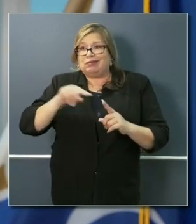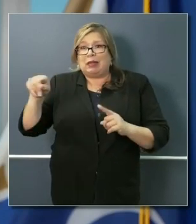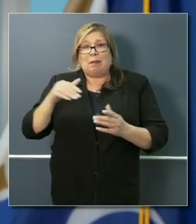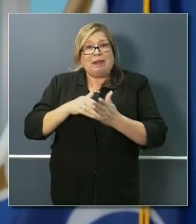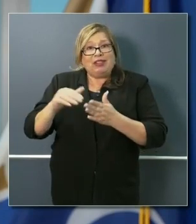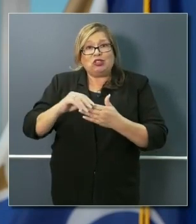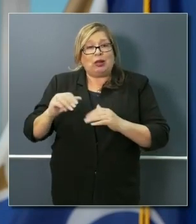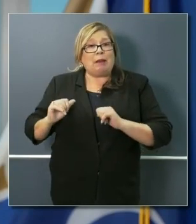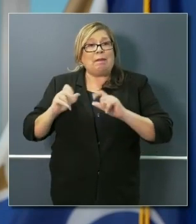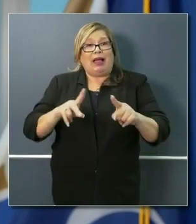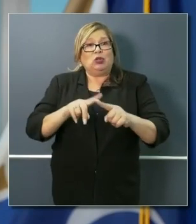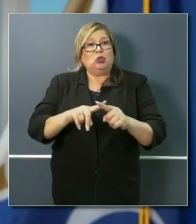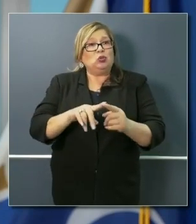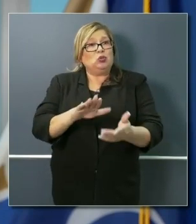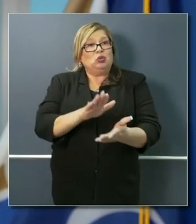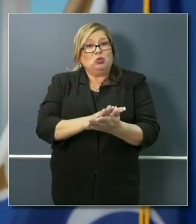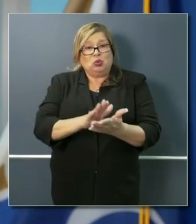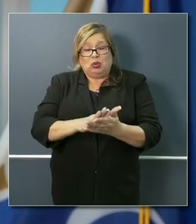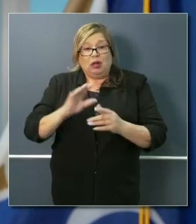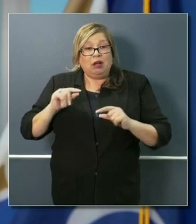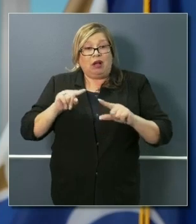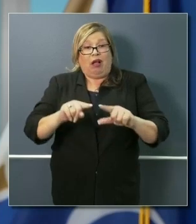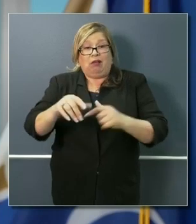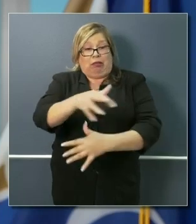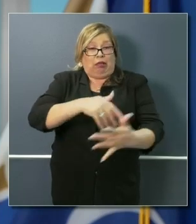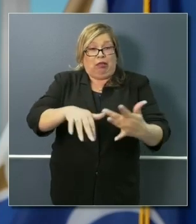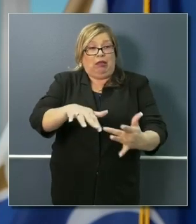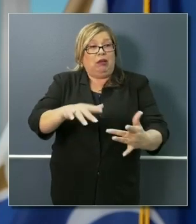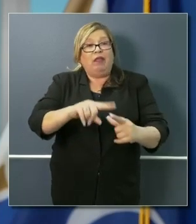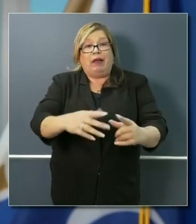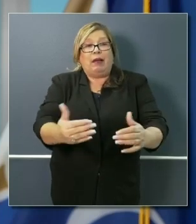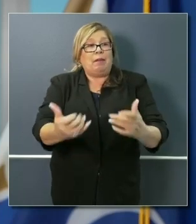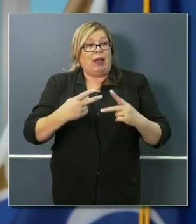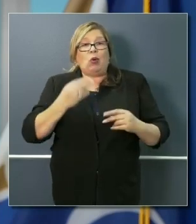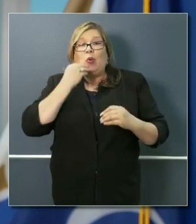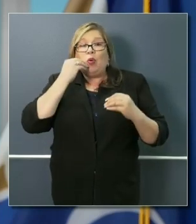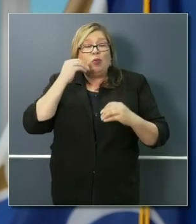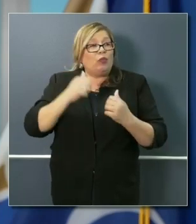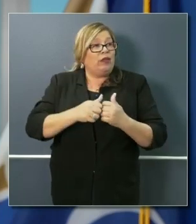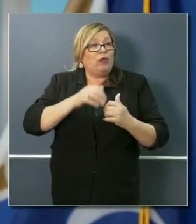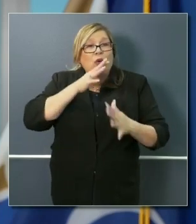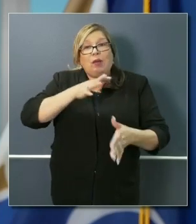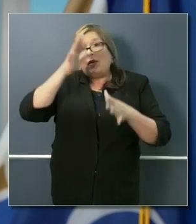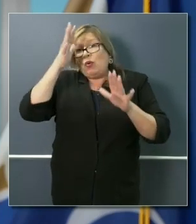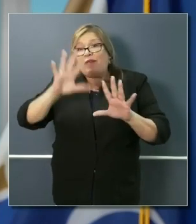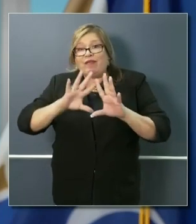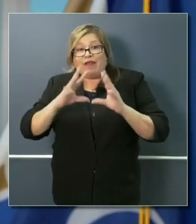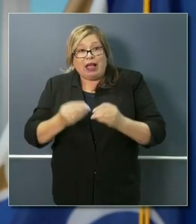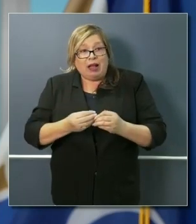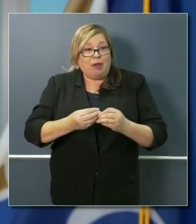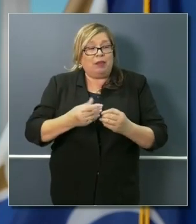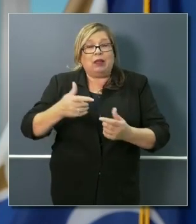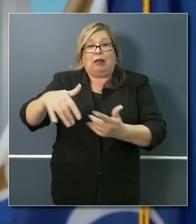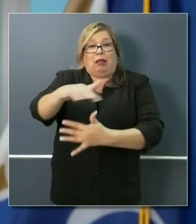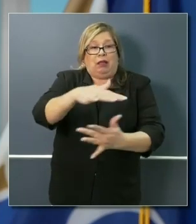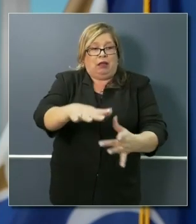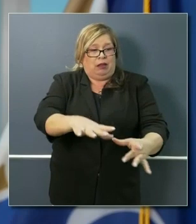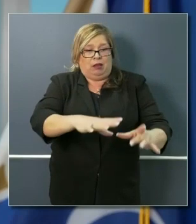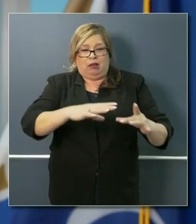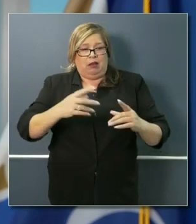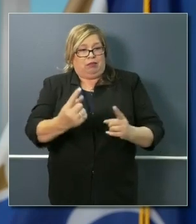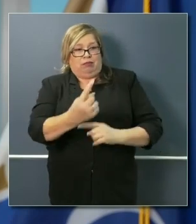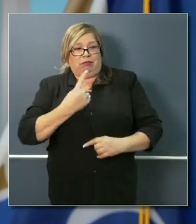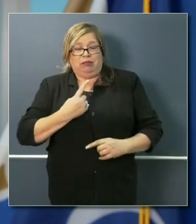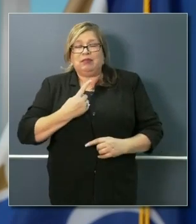into our public schools as vectors to come back home with their grandpa and grandma and family members. And potentially, when we're so close